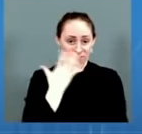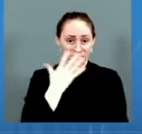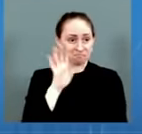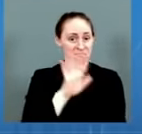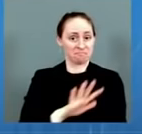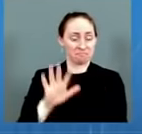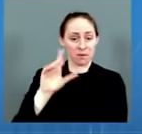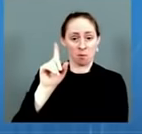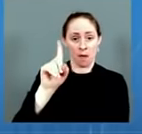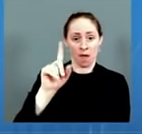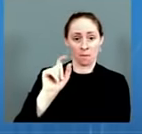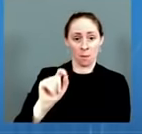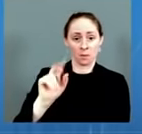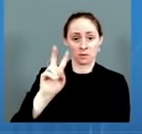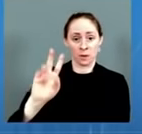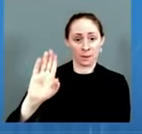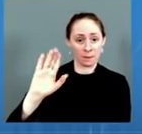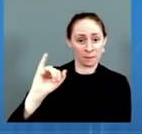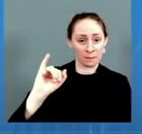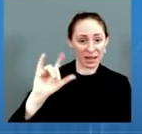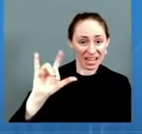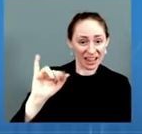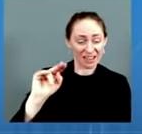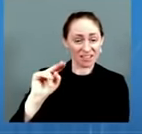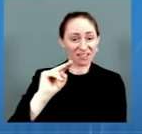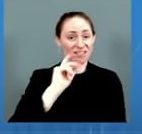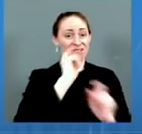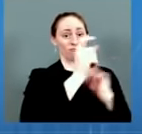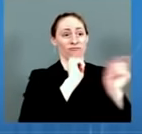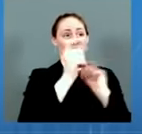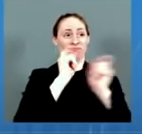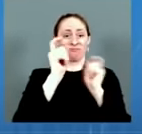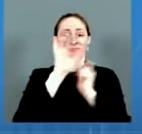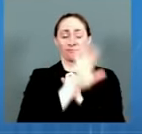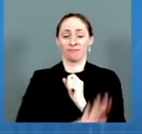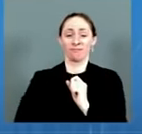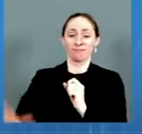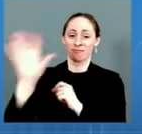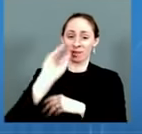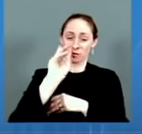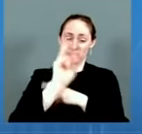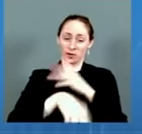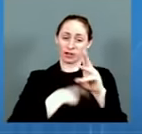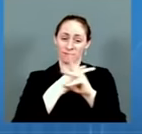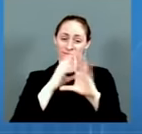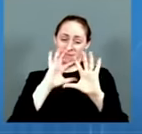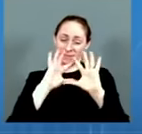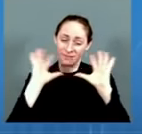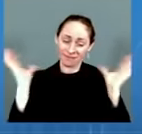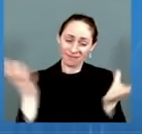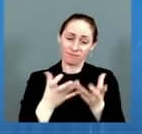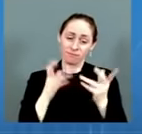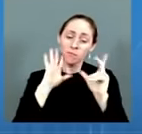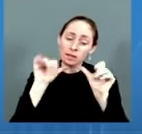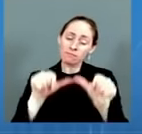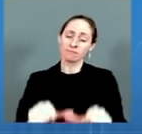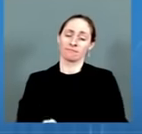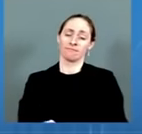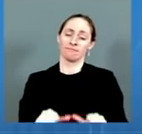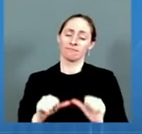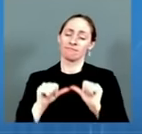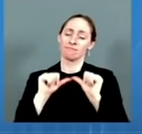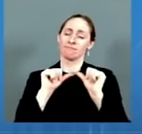no strings attached. And we plan on building on that total across time. I think importantly, the U.S. State Department and